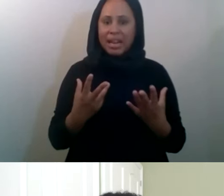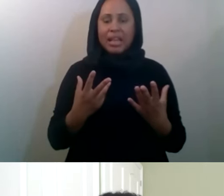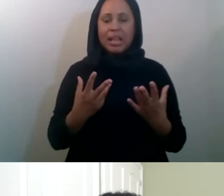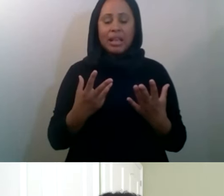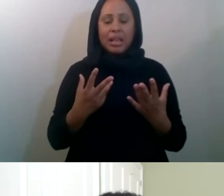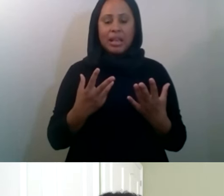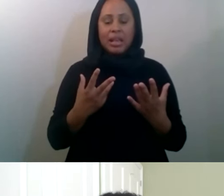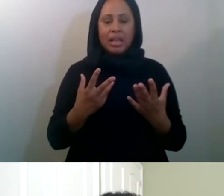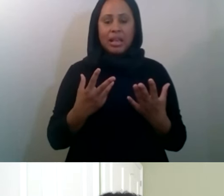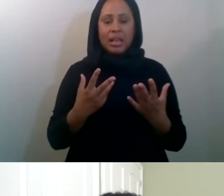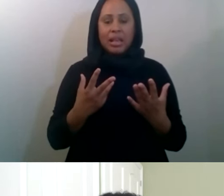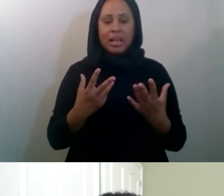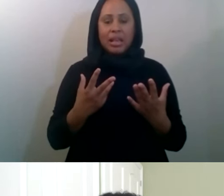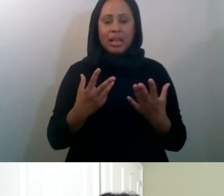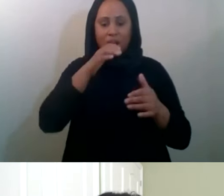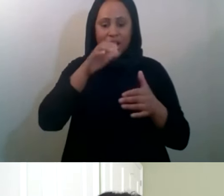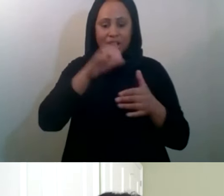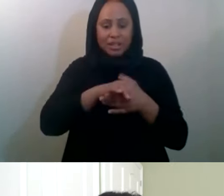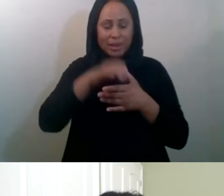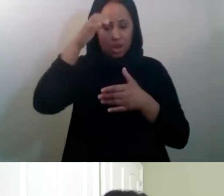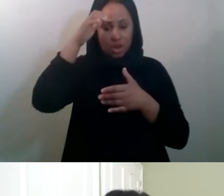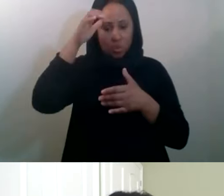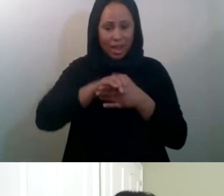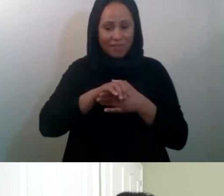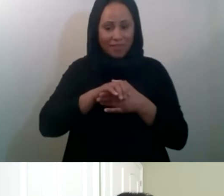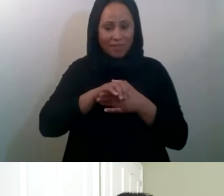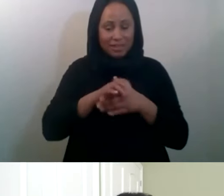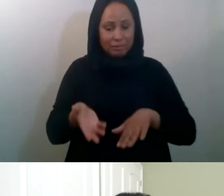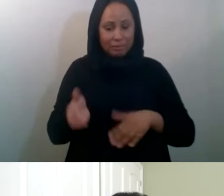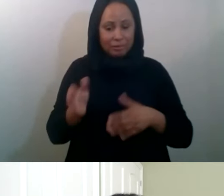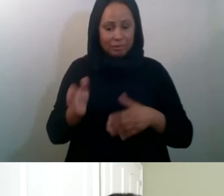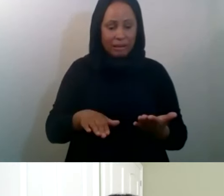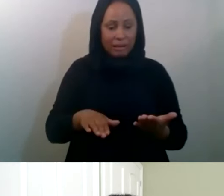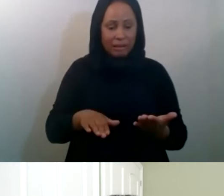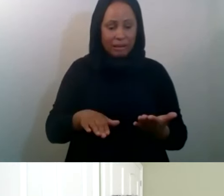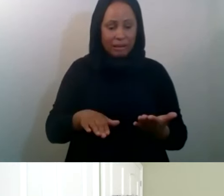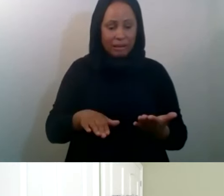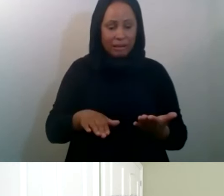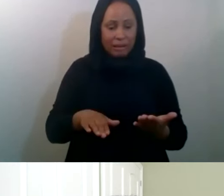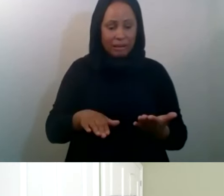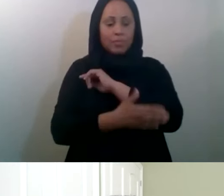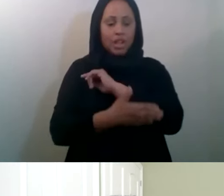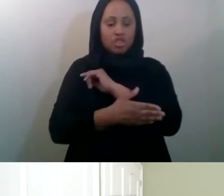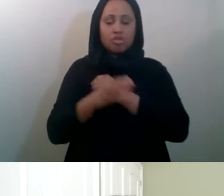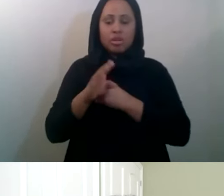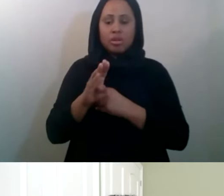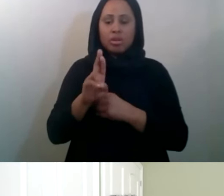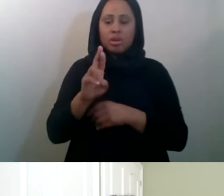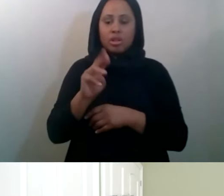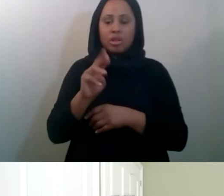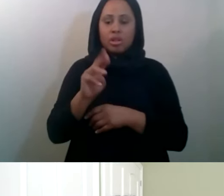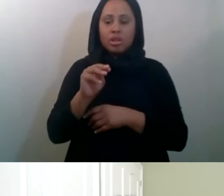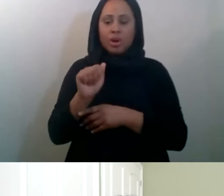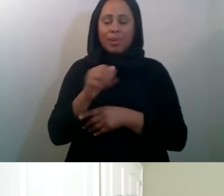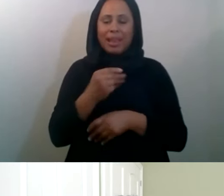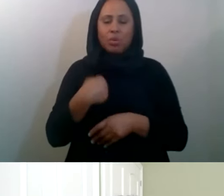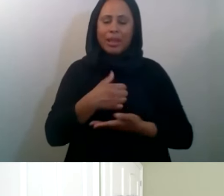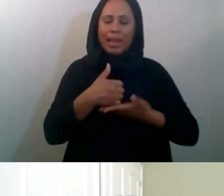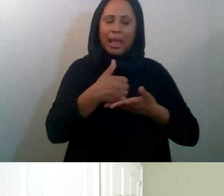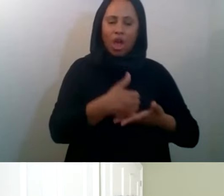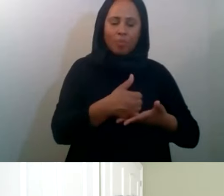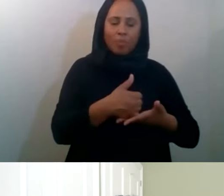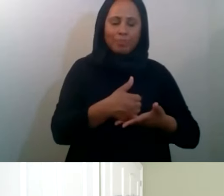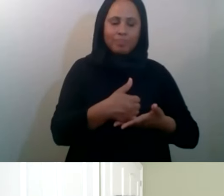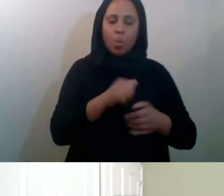we focused on early on just to get them on their feet and and working part-time, full-time, whatever they can help their,